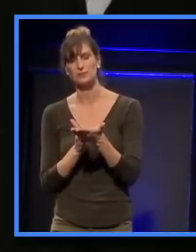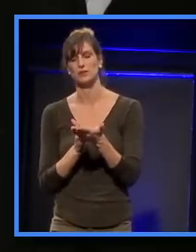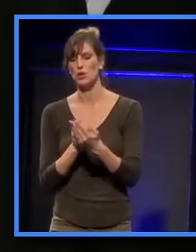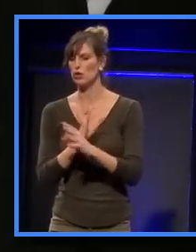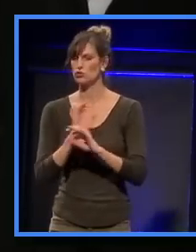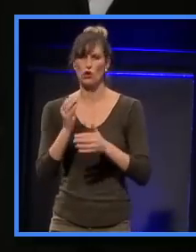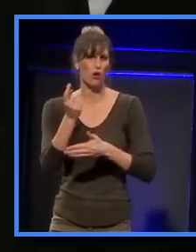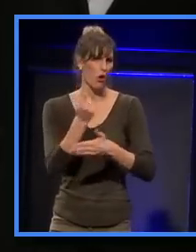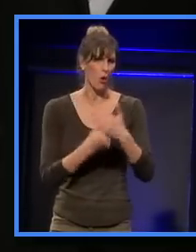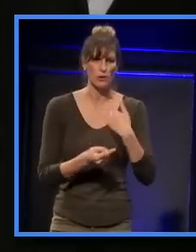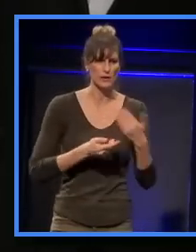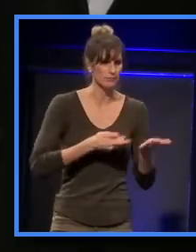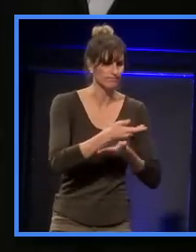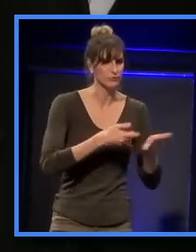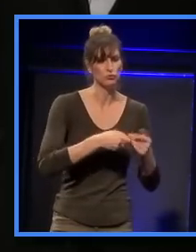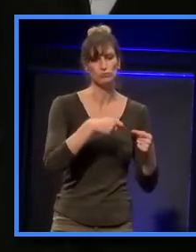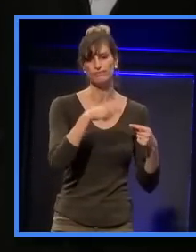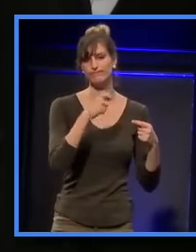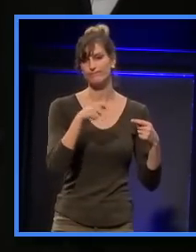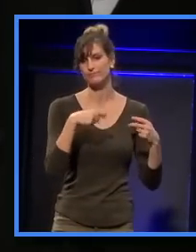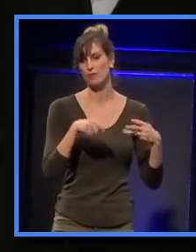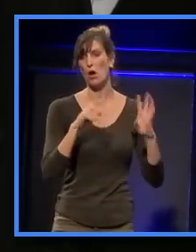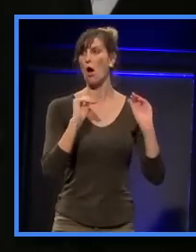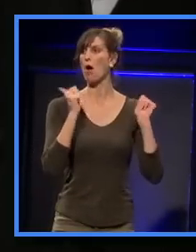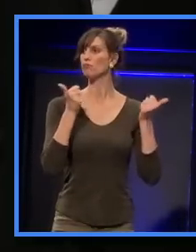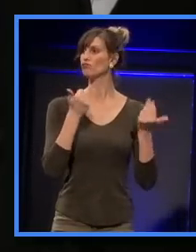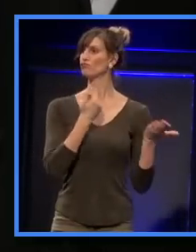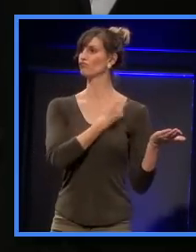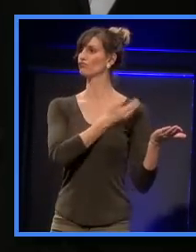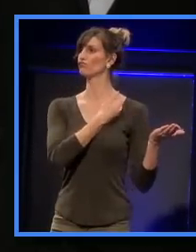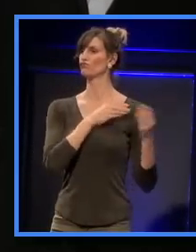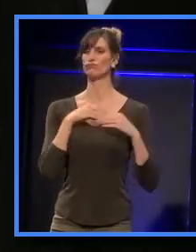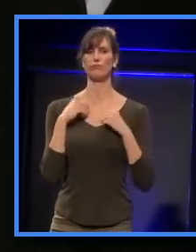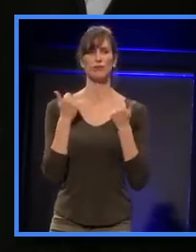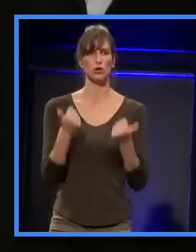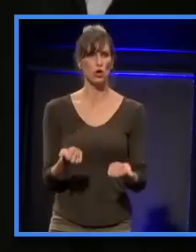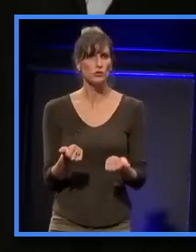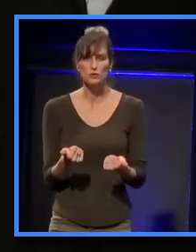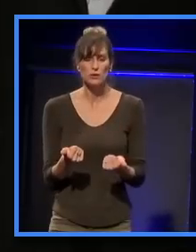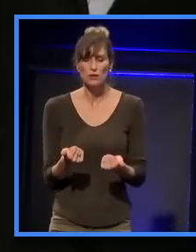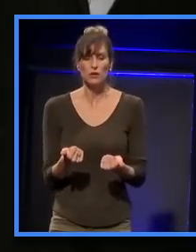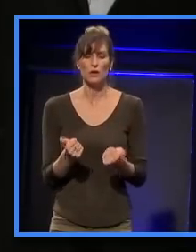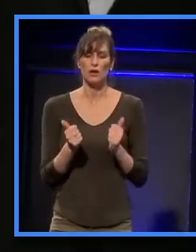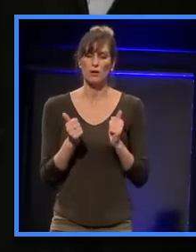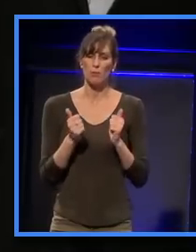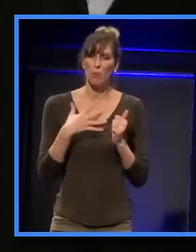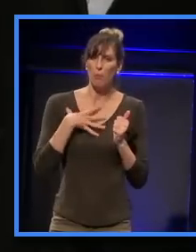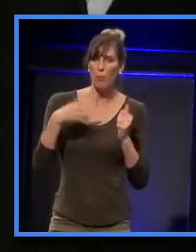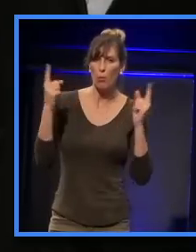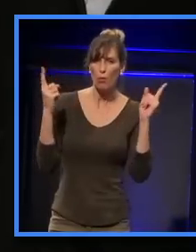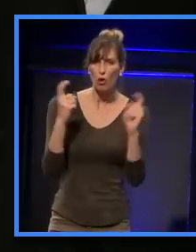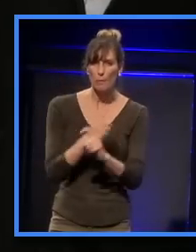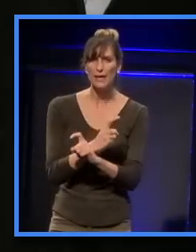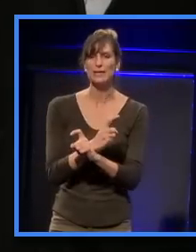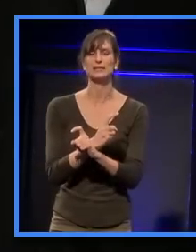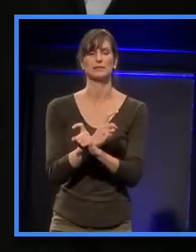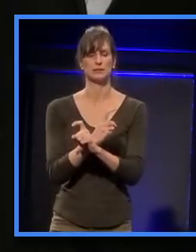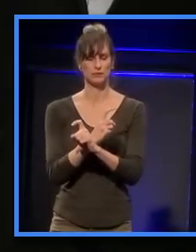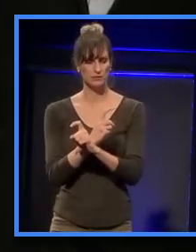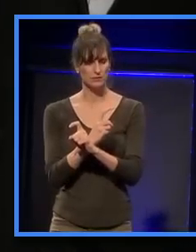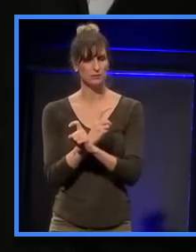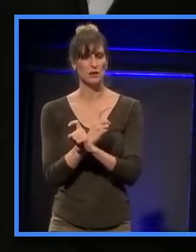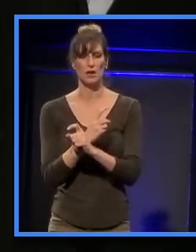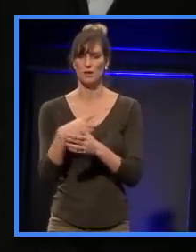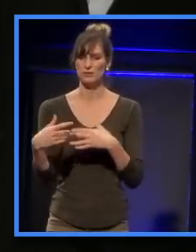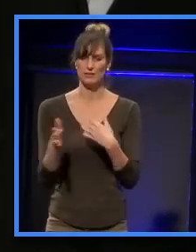consultation, not just a tick box exercise with, with Iwi and, and, and all the people, you know, wherever they may be from, whether